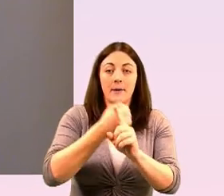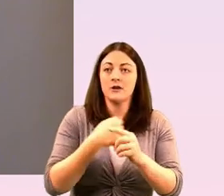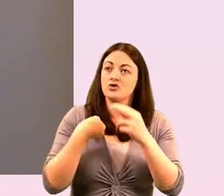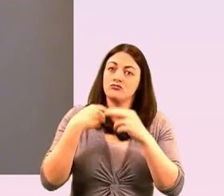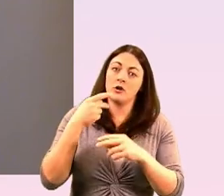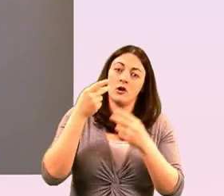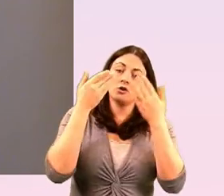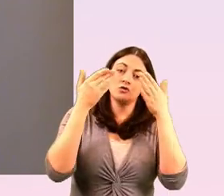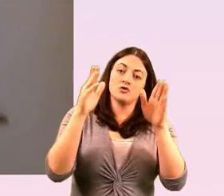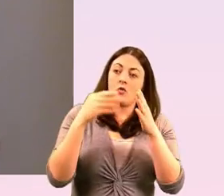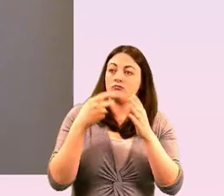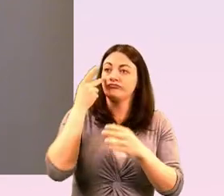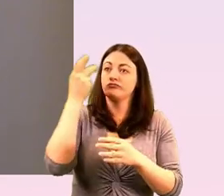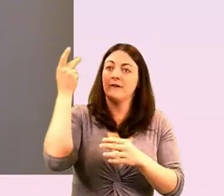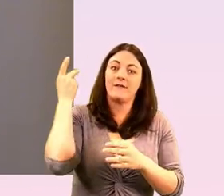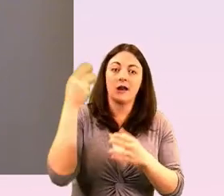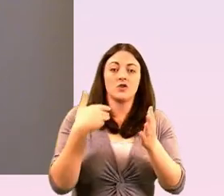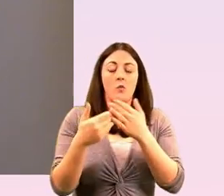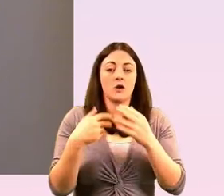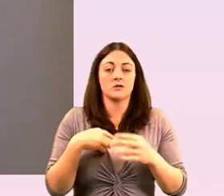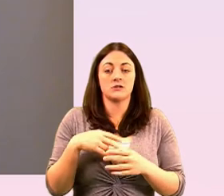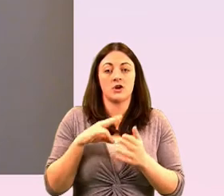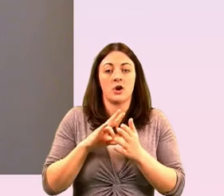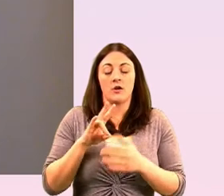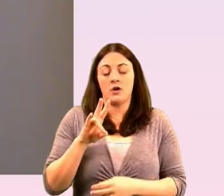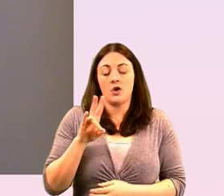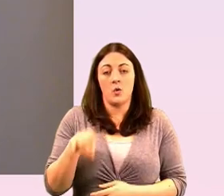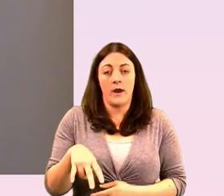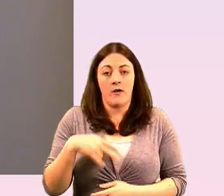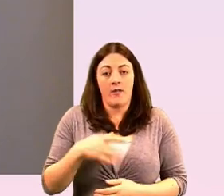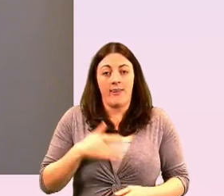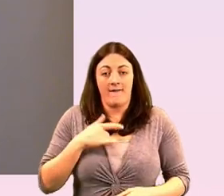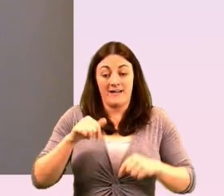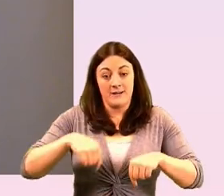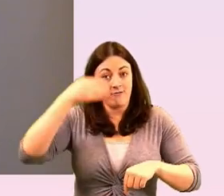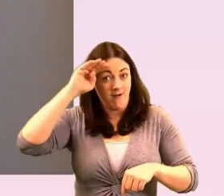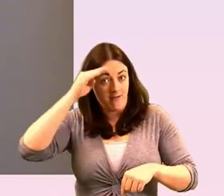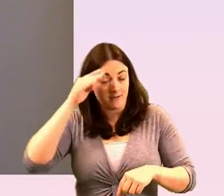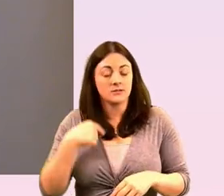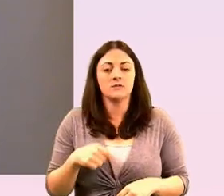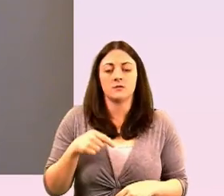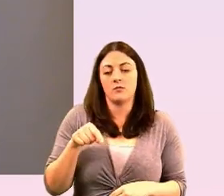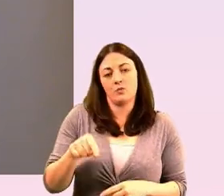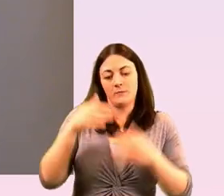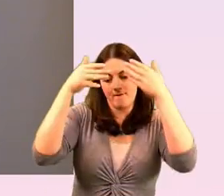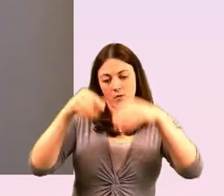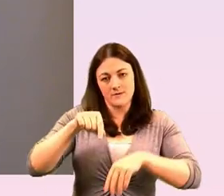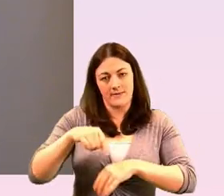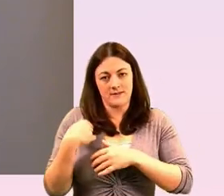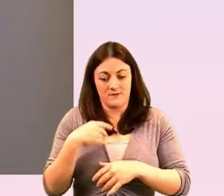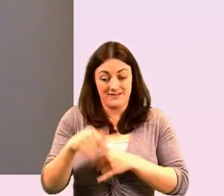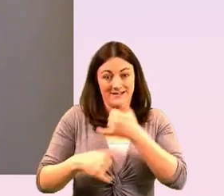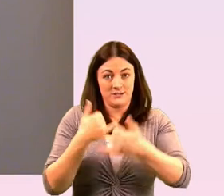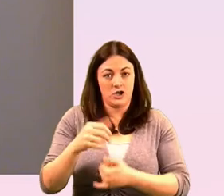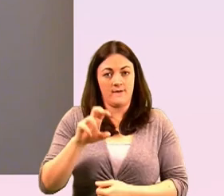and that's exactly as um denise mentioned that's exactly what we've been doing and what we uh continue to